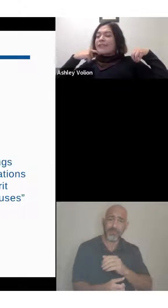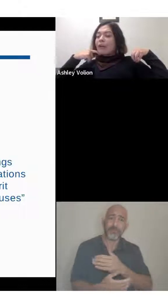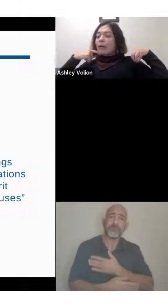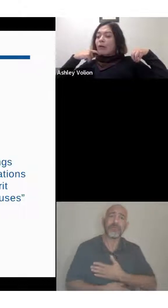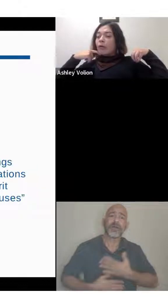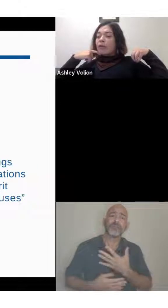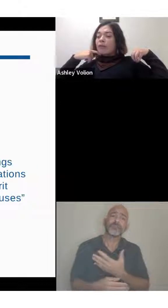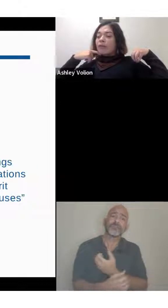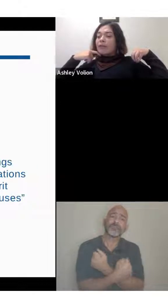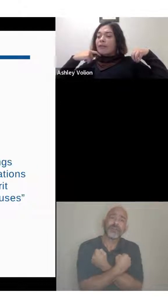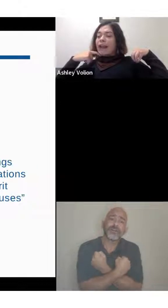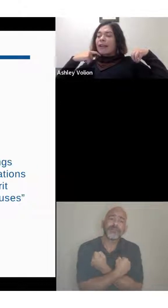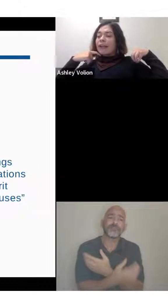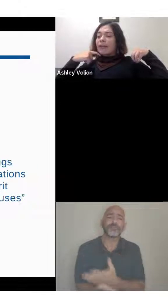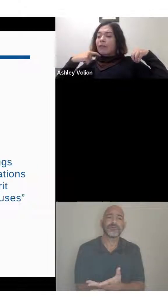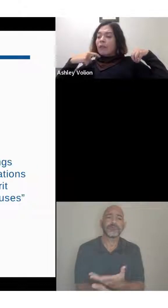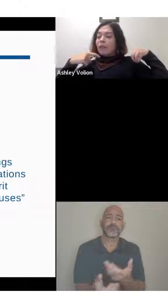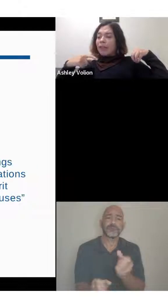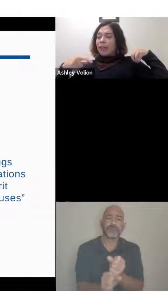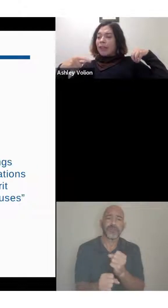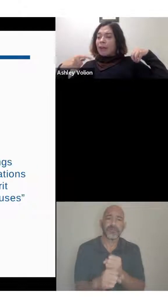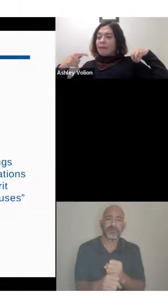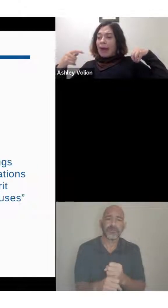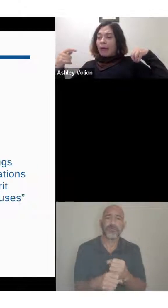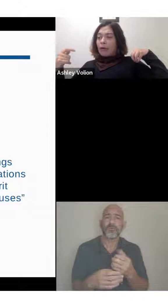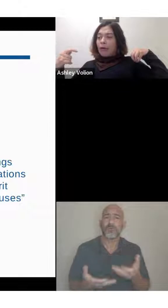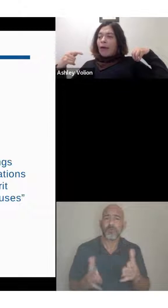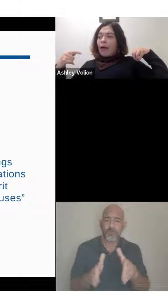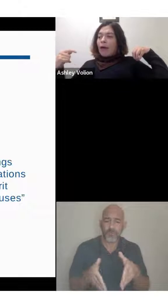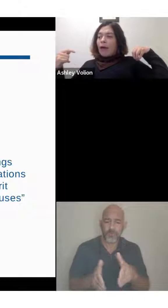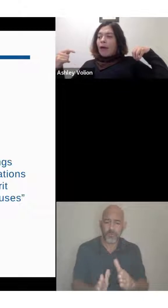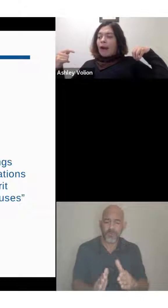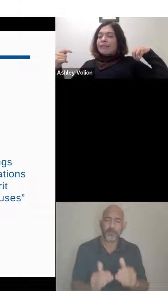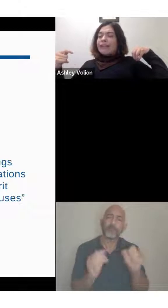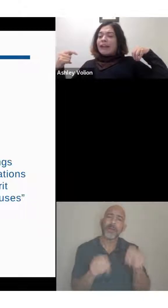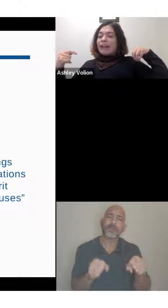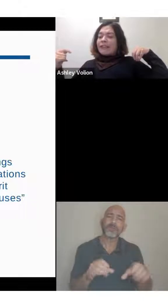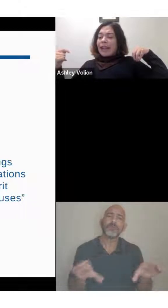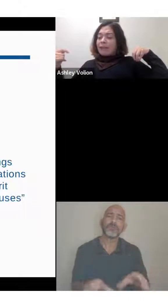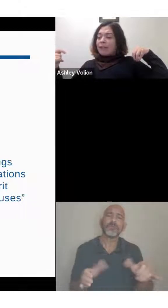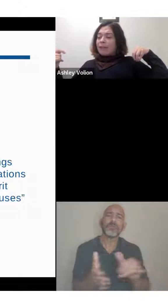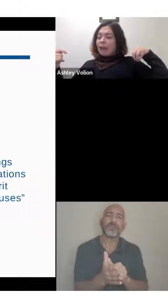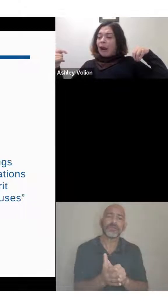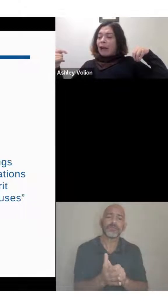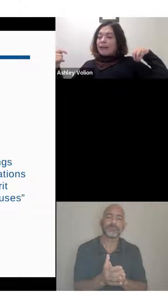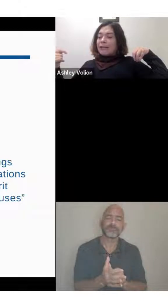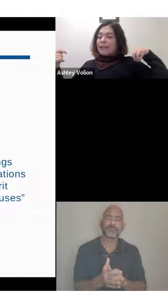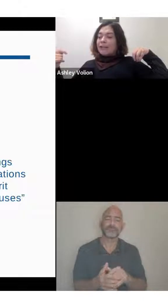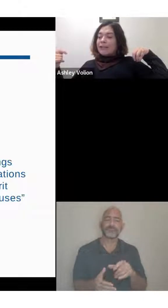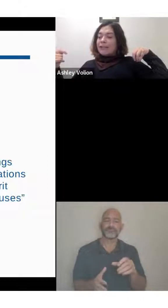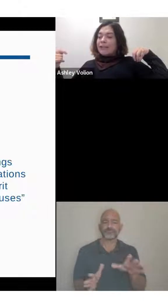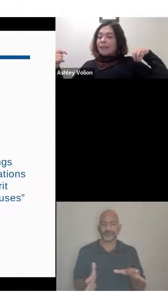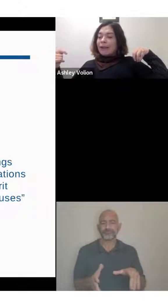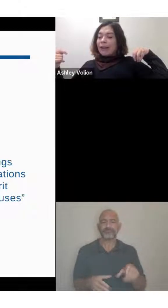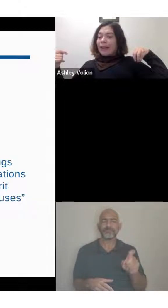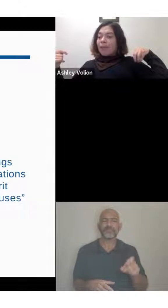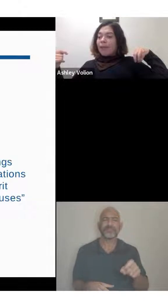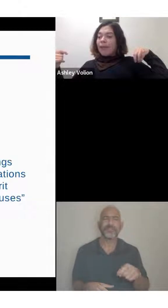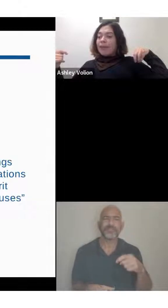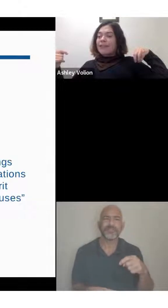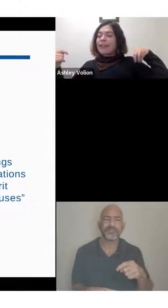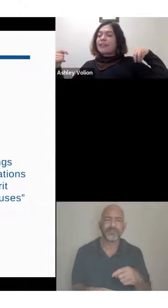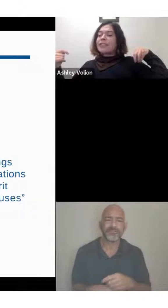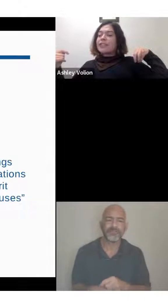watch those narratives when you think about our stereotypes in regards to disability,